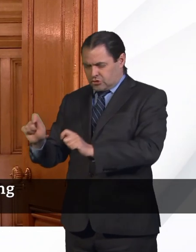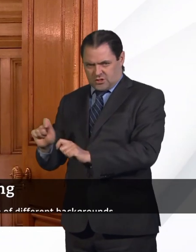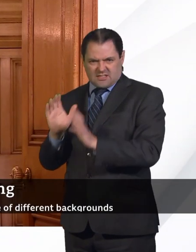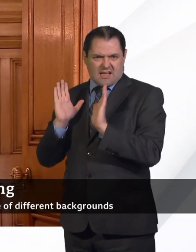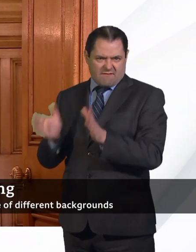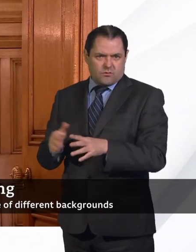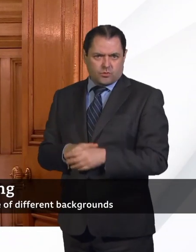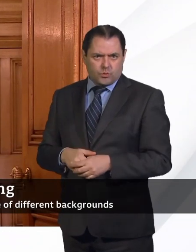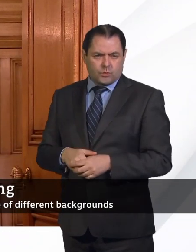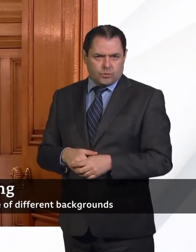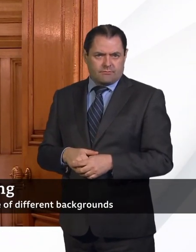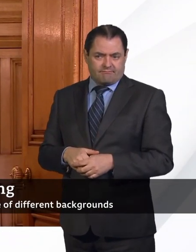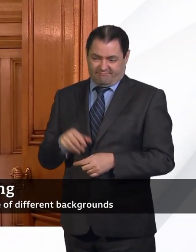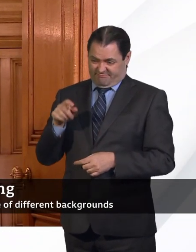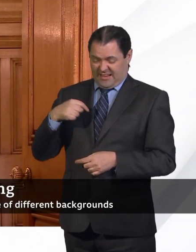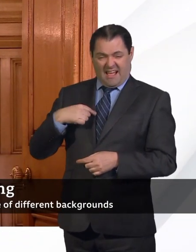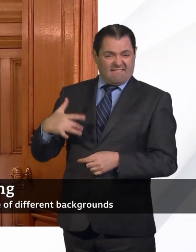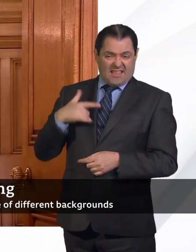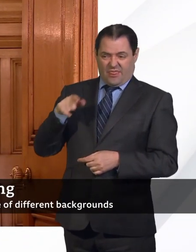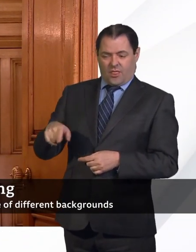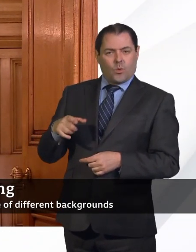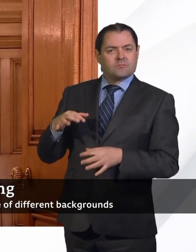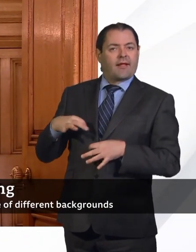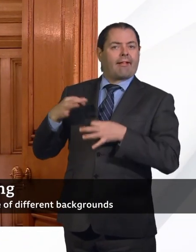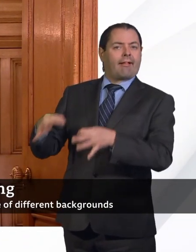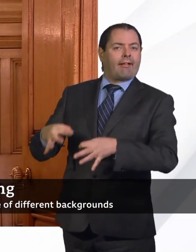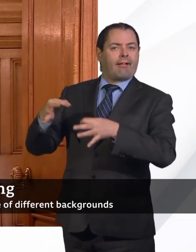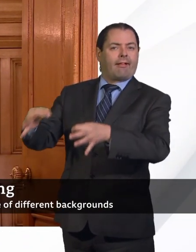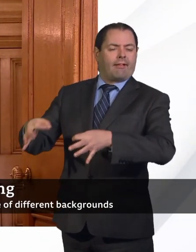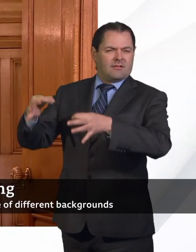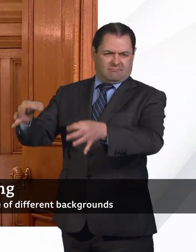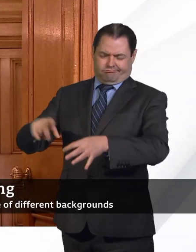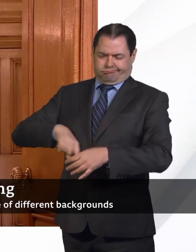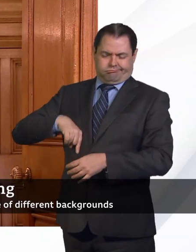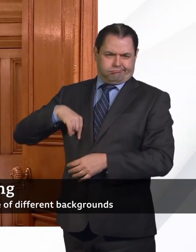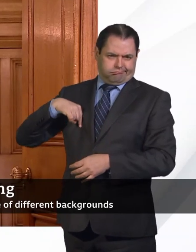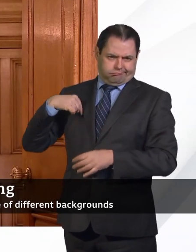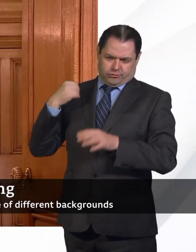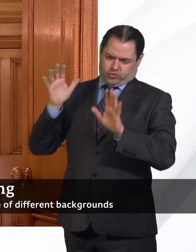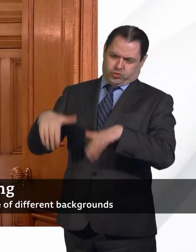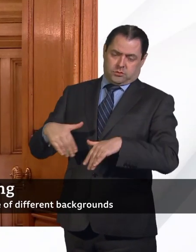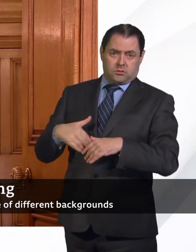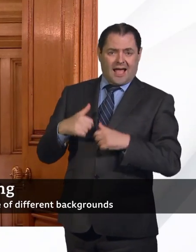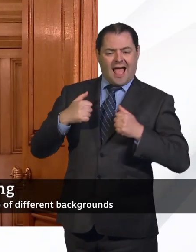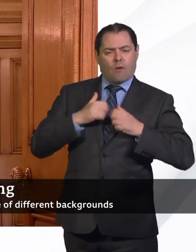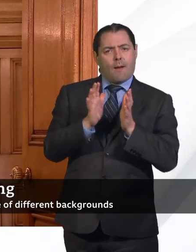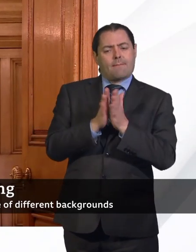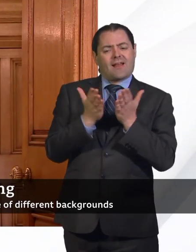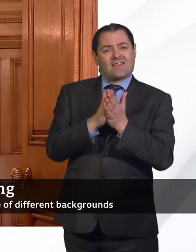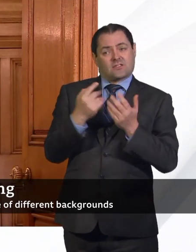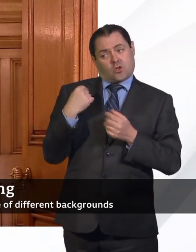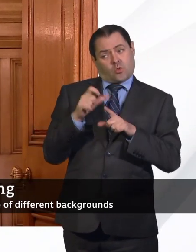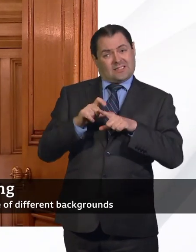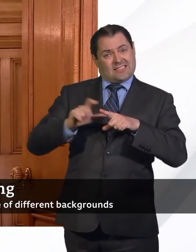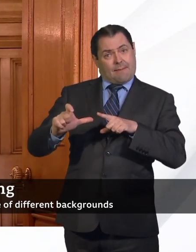that have been, in my view, pushed to the side for too long. We made clear commitments in the manifesto, which was only back in